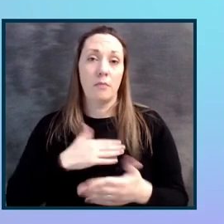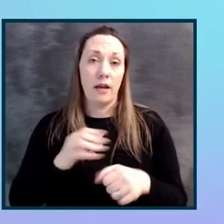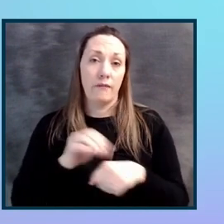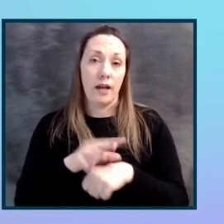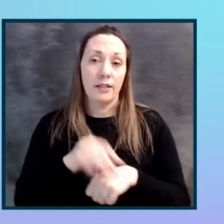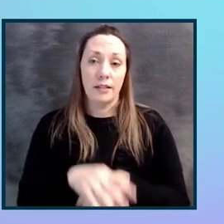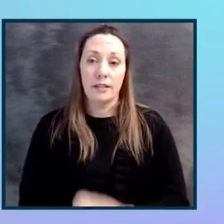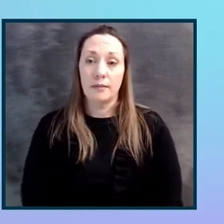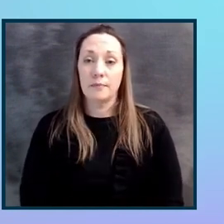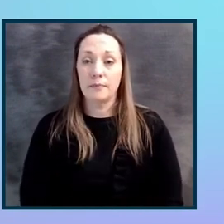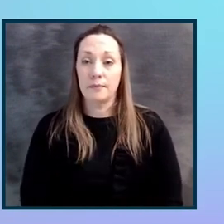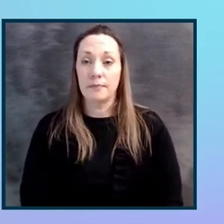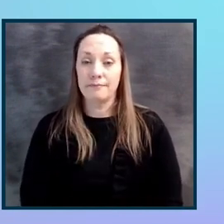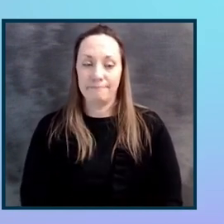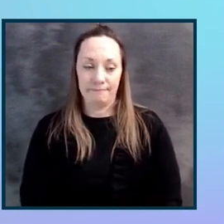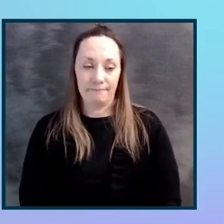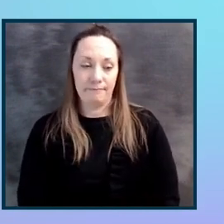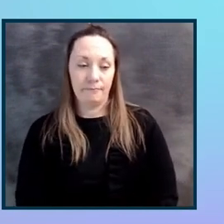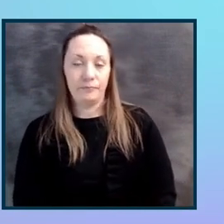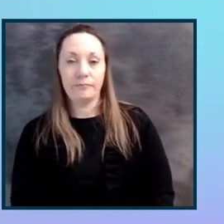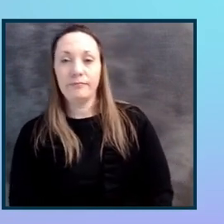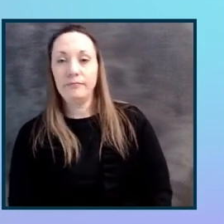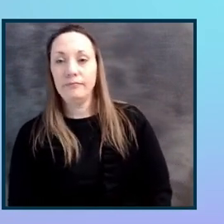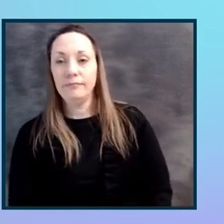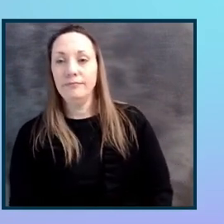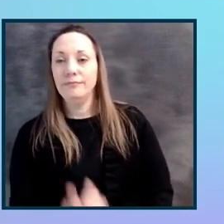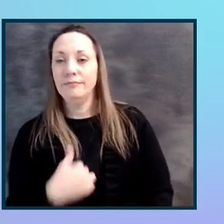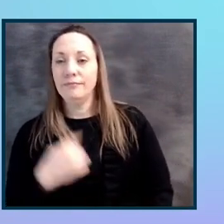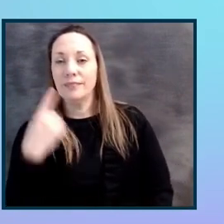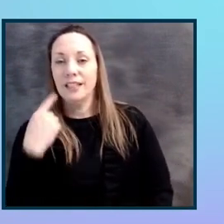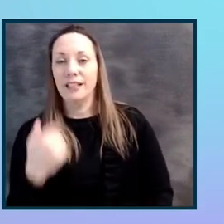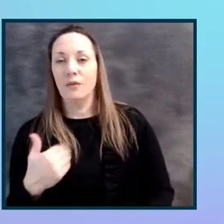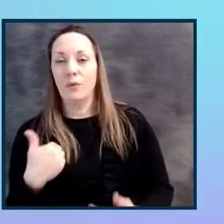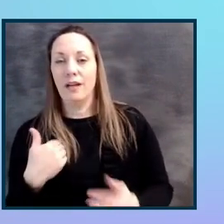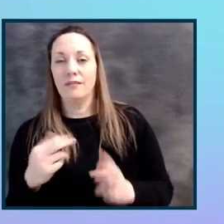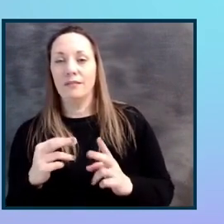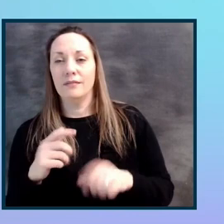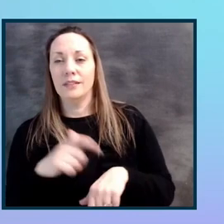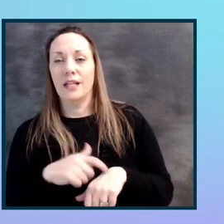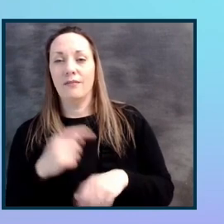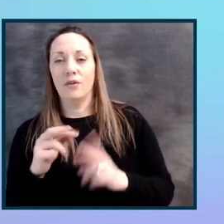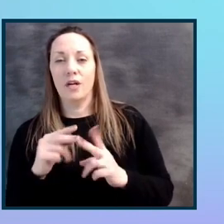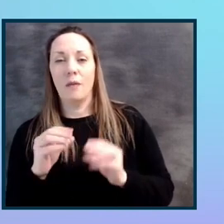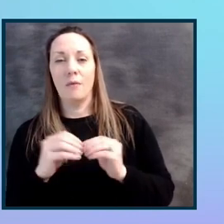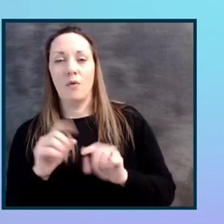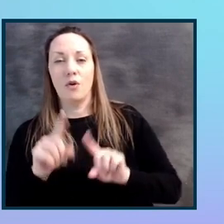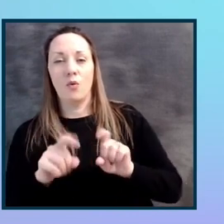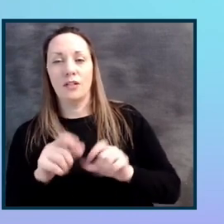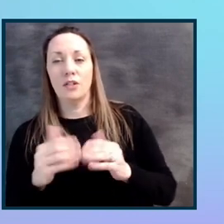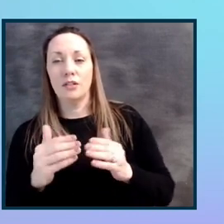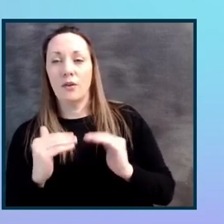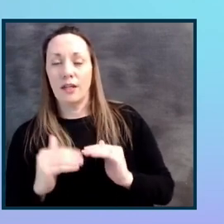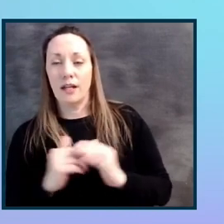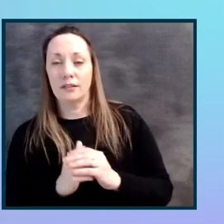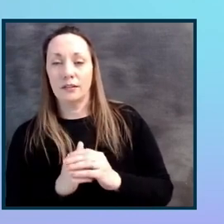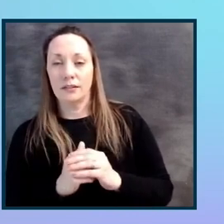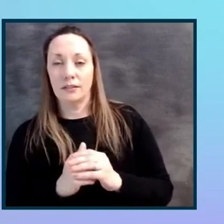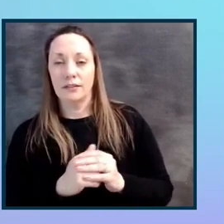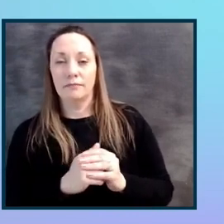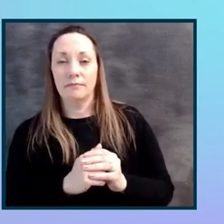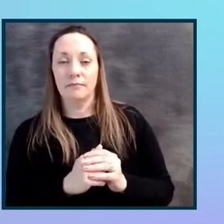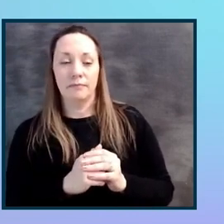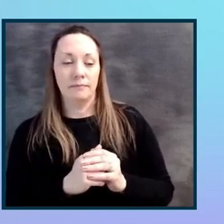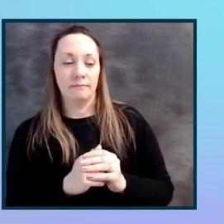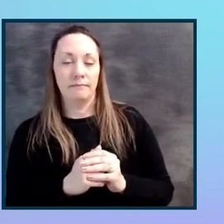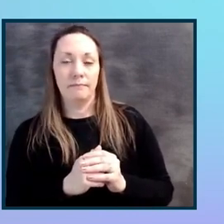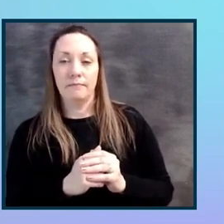Thank you. All right. Okay, so I think we have time for a couple more questions. All right. So the next question is, how did